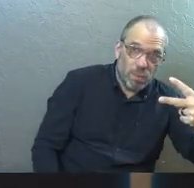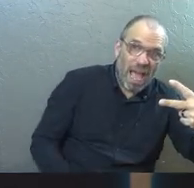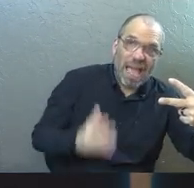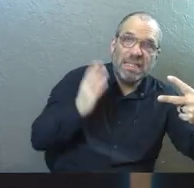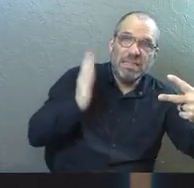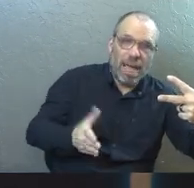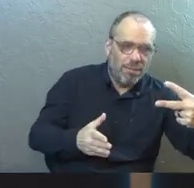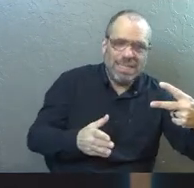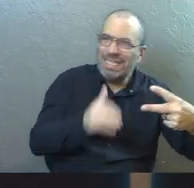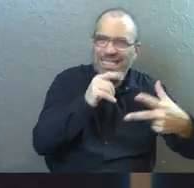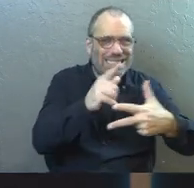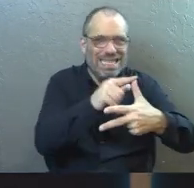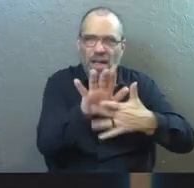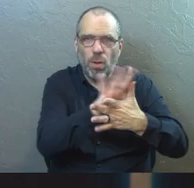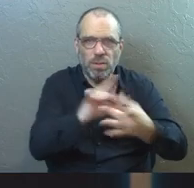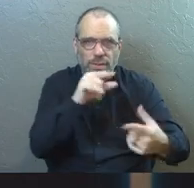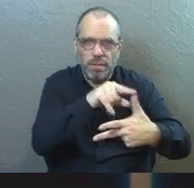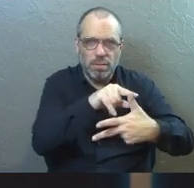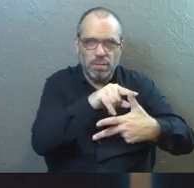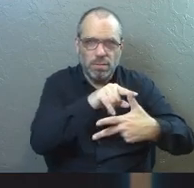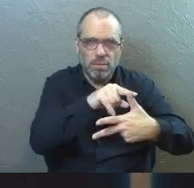They didn't get the Holy Spirit.